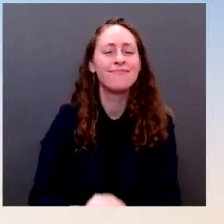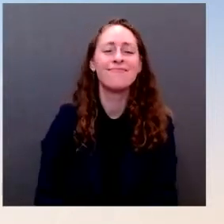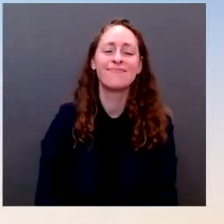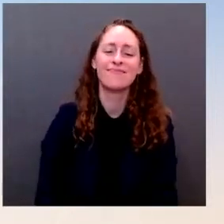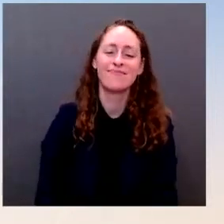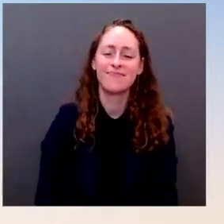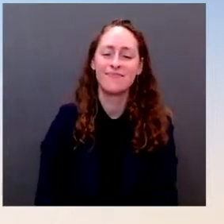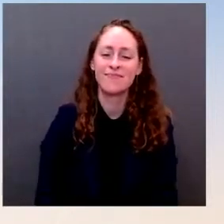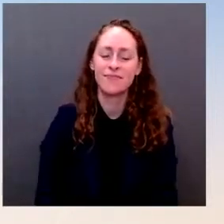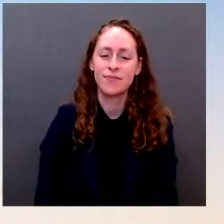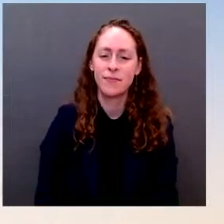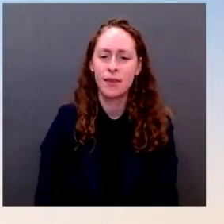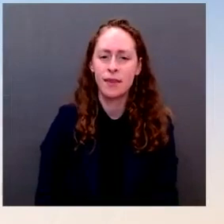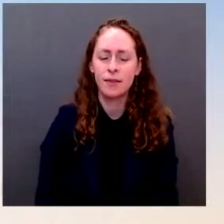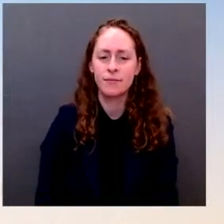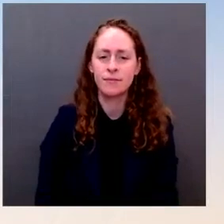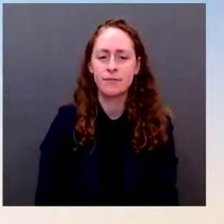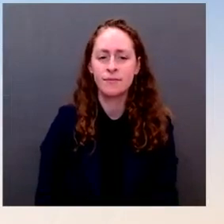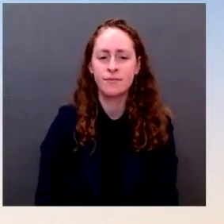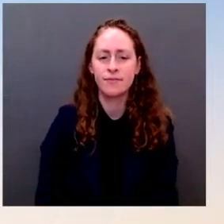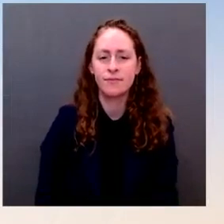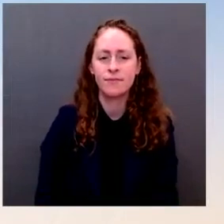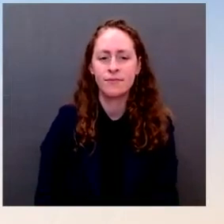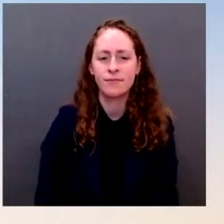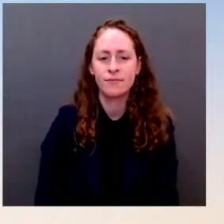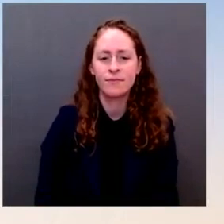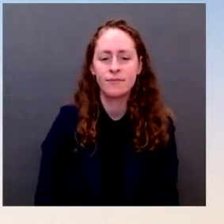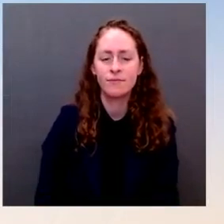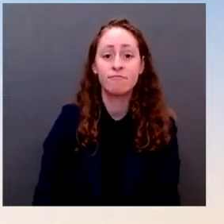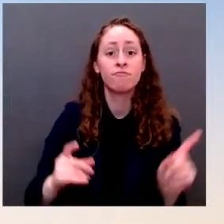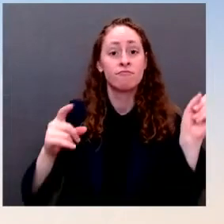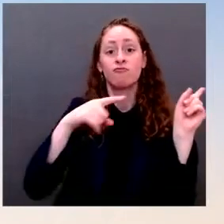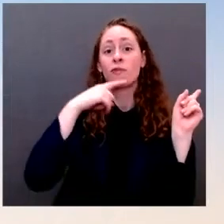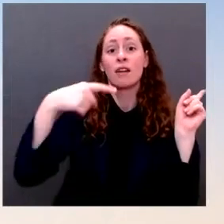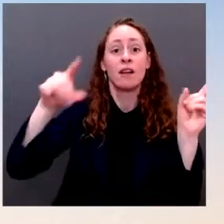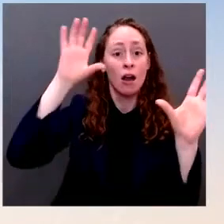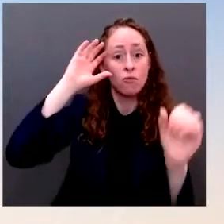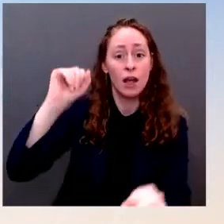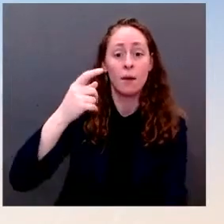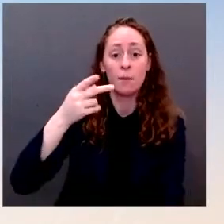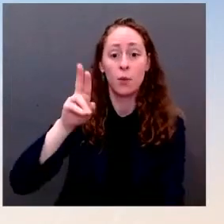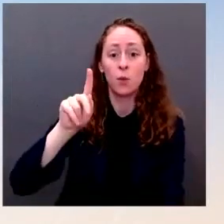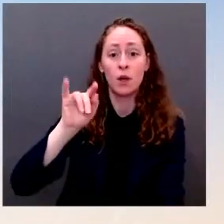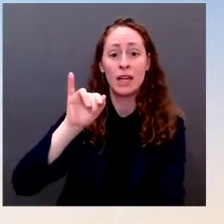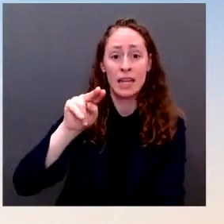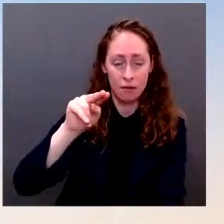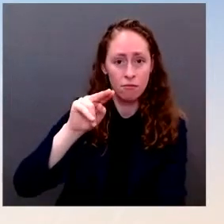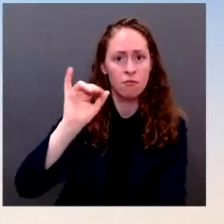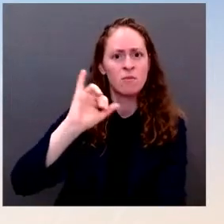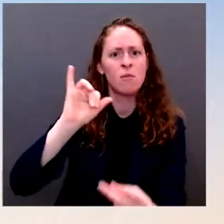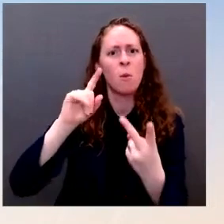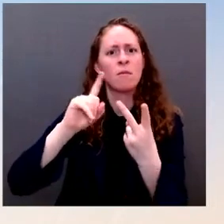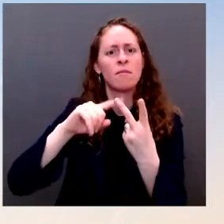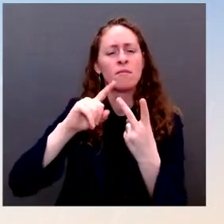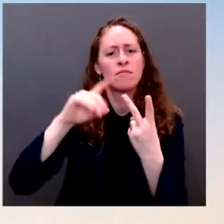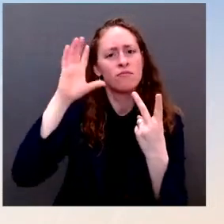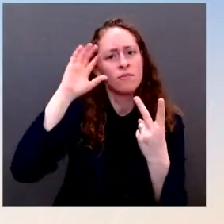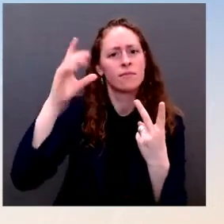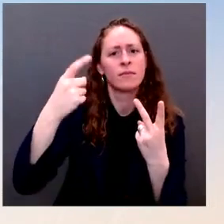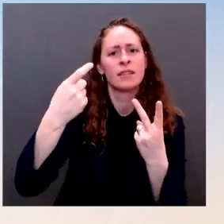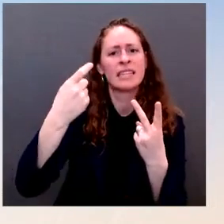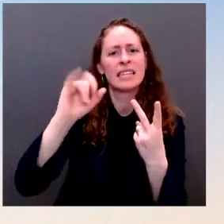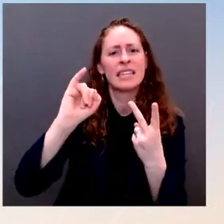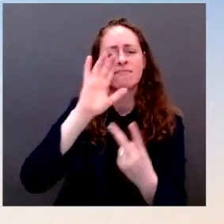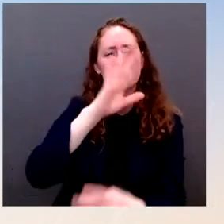pretty lengthy statement after that meeting. Moving a little bit further back from the meeting itself, how does the President view the relationship between China,